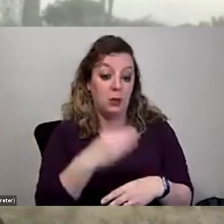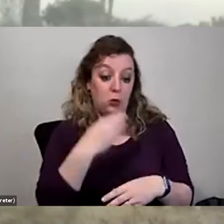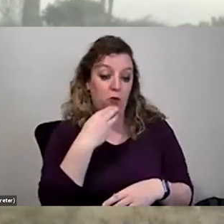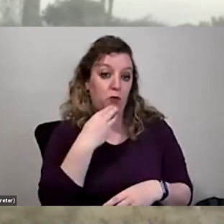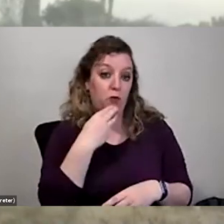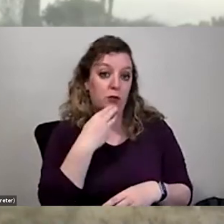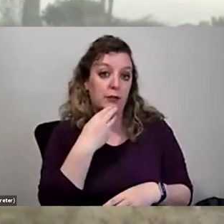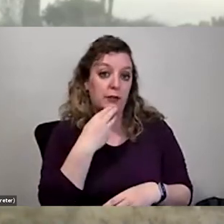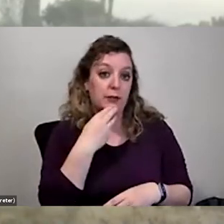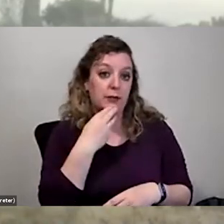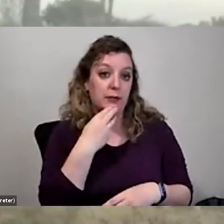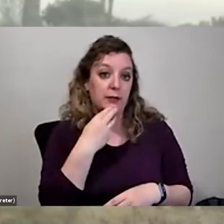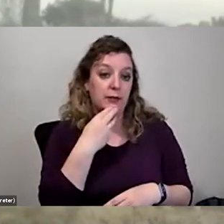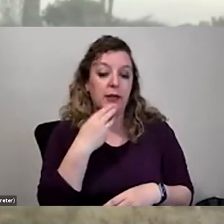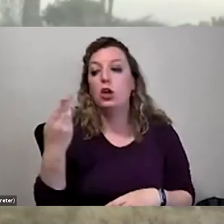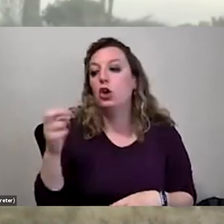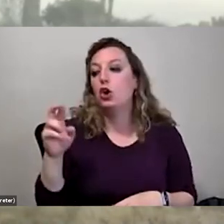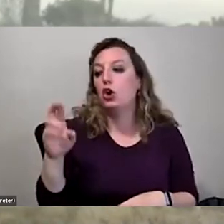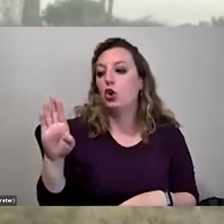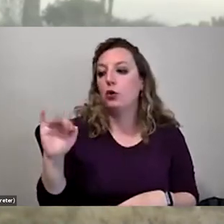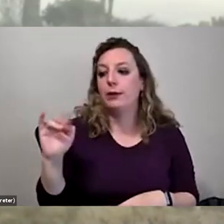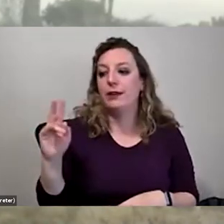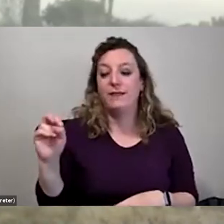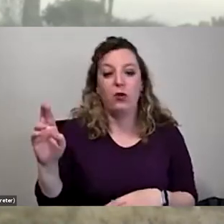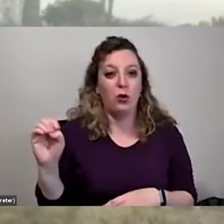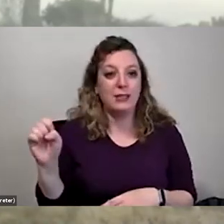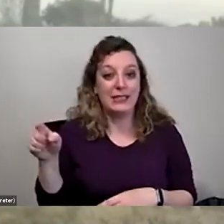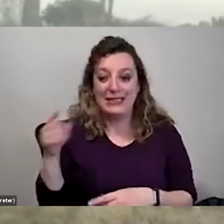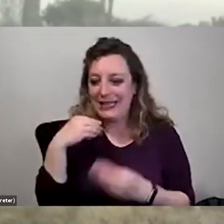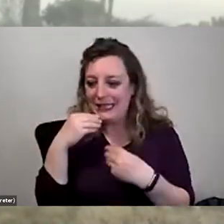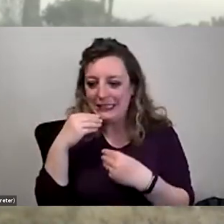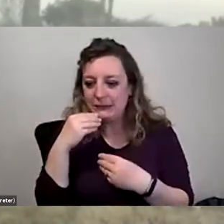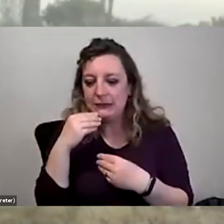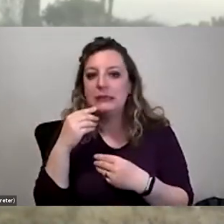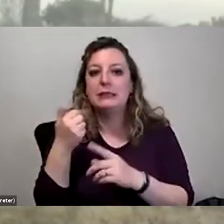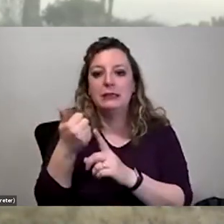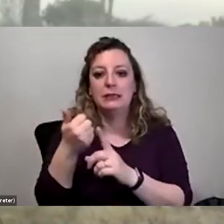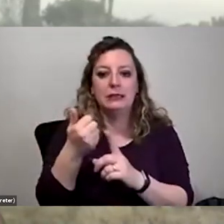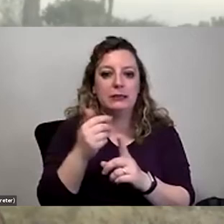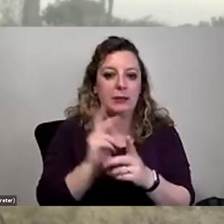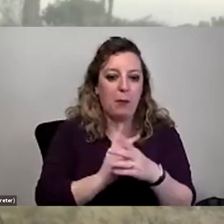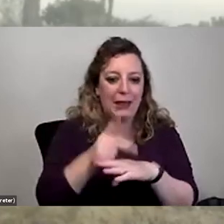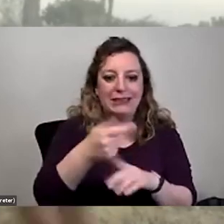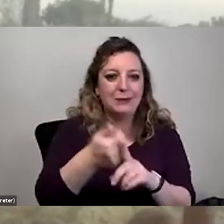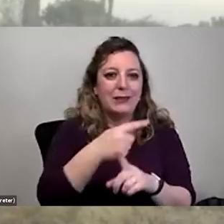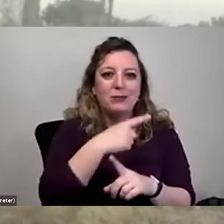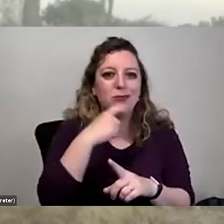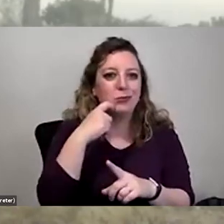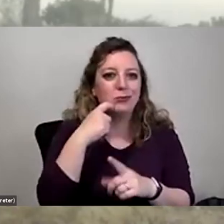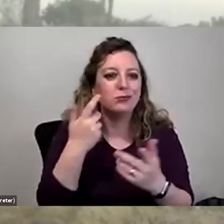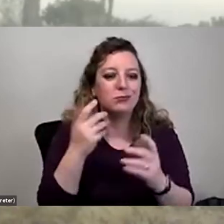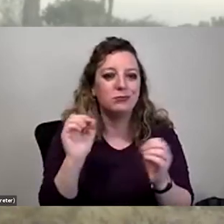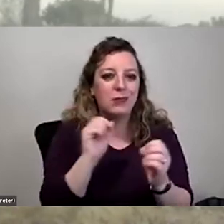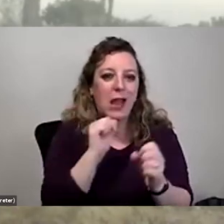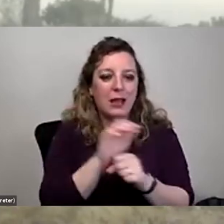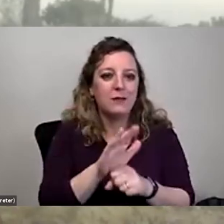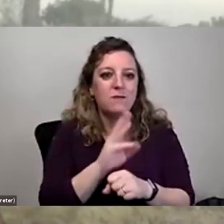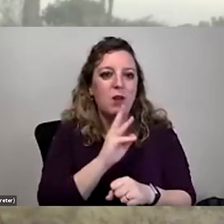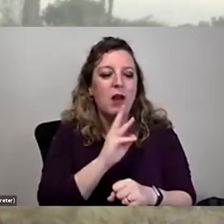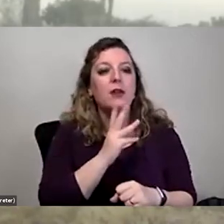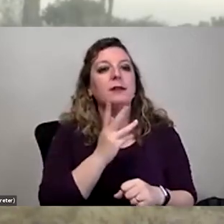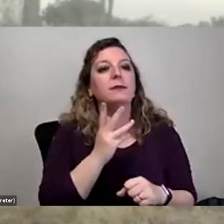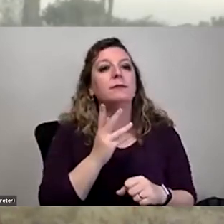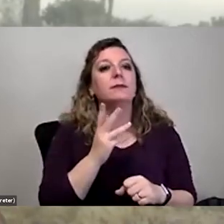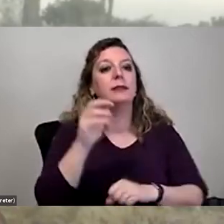that the herbivores are eating does not have very much water in it to begin with. Deserts are a place that